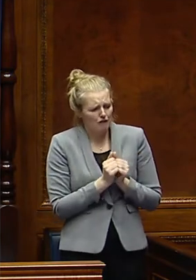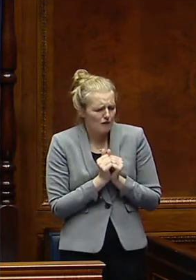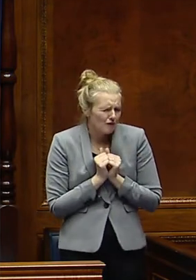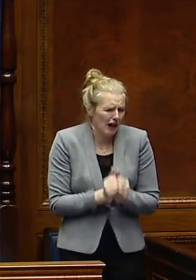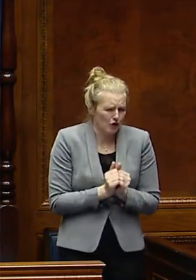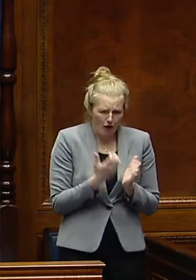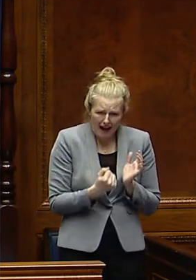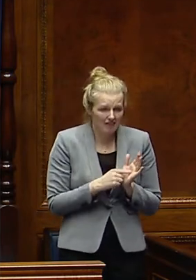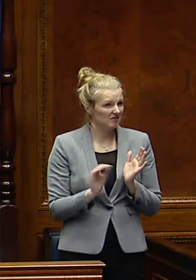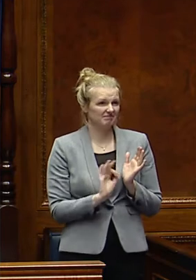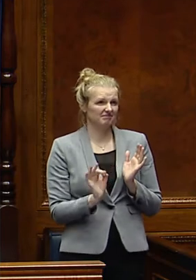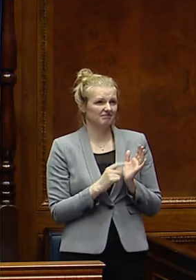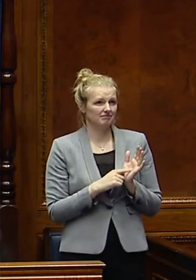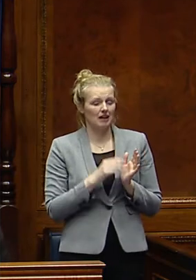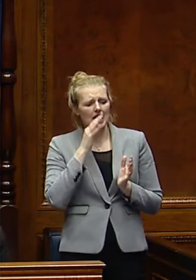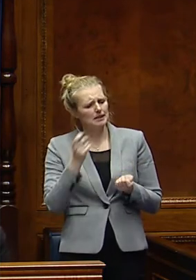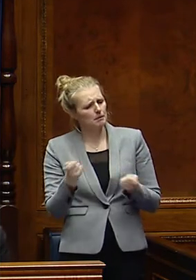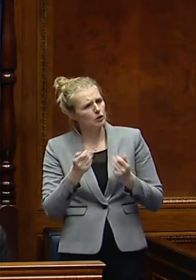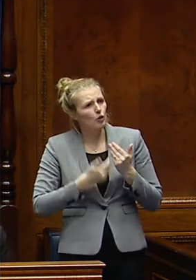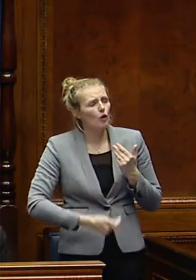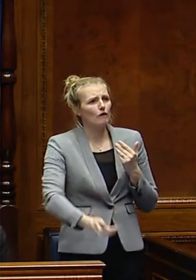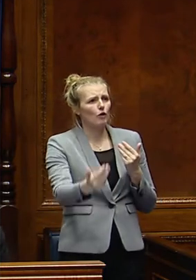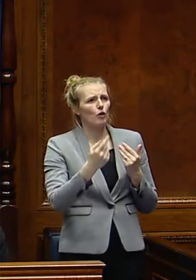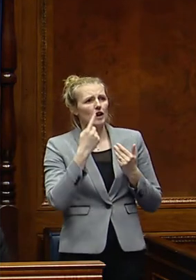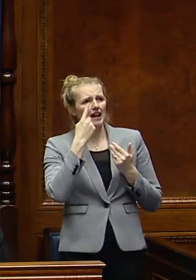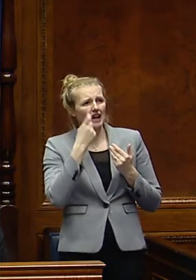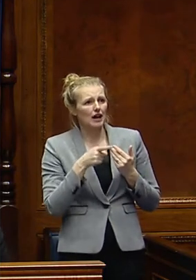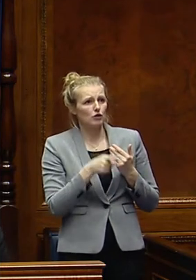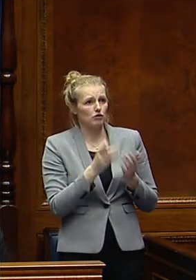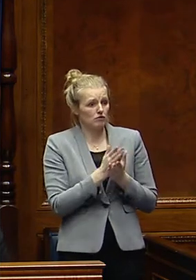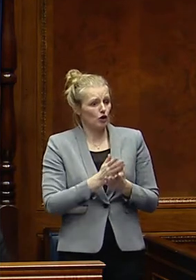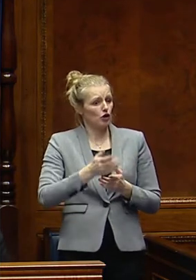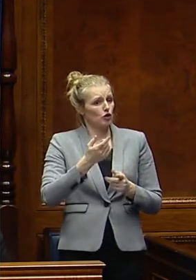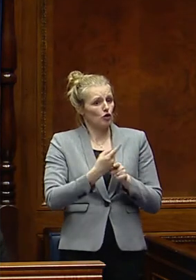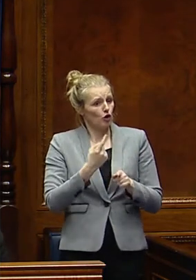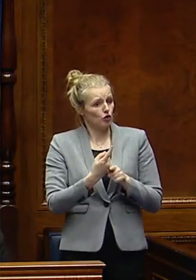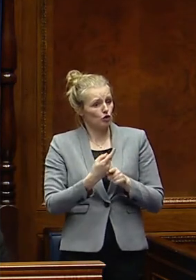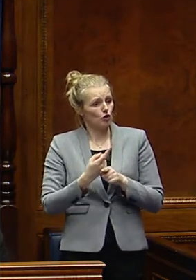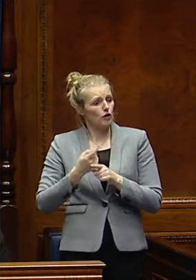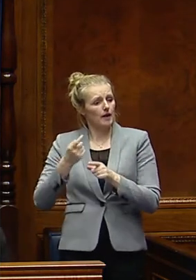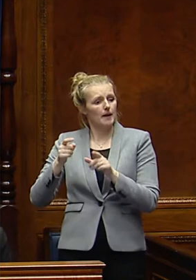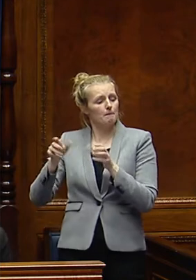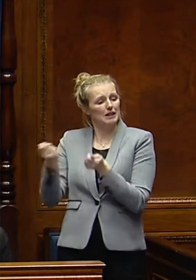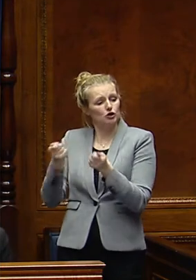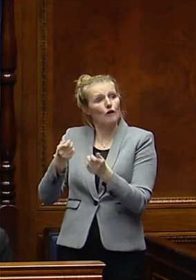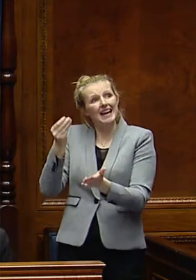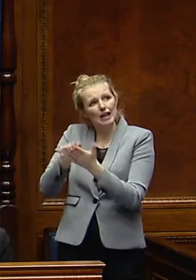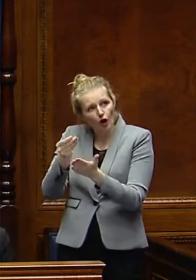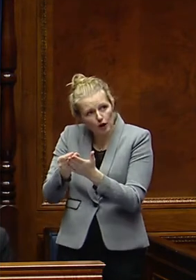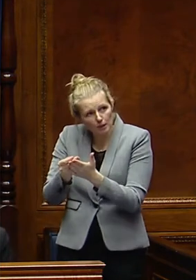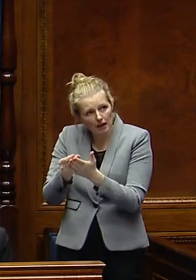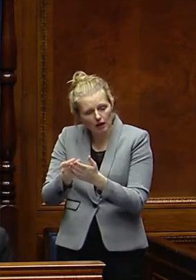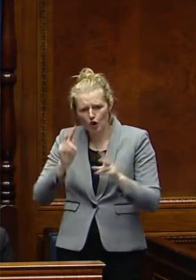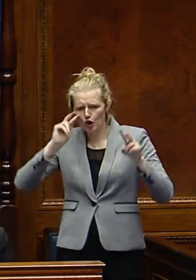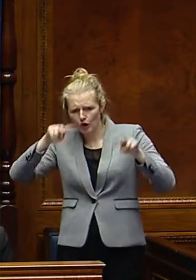be. Could I ask the Minister in going forward if she can talk to the Minister of Economy going forward, looking at those skills